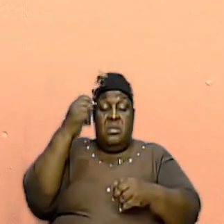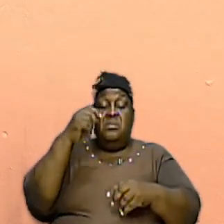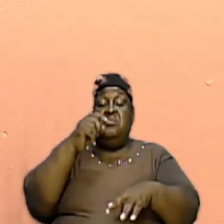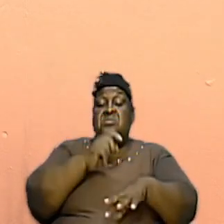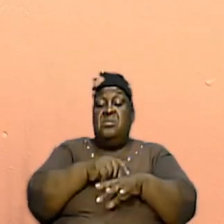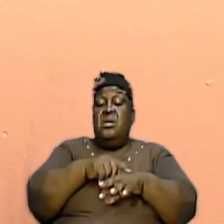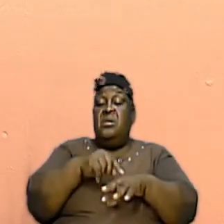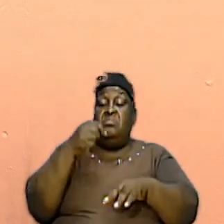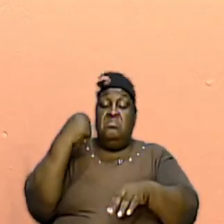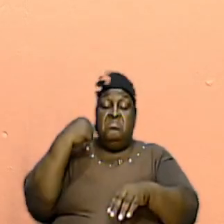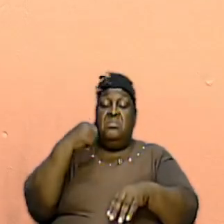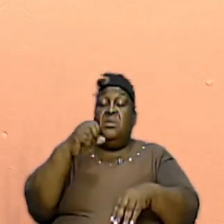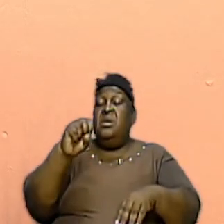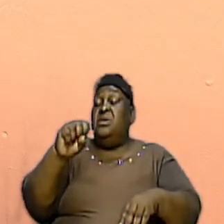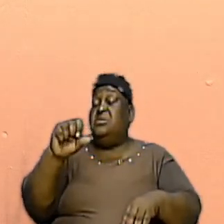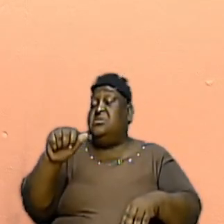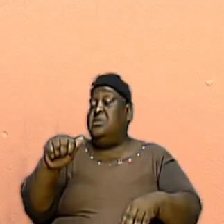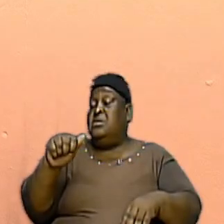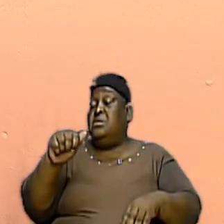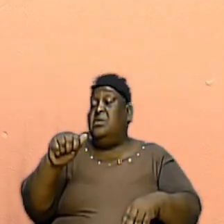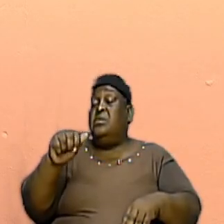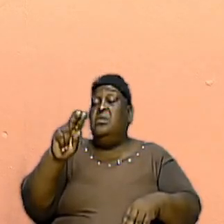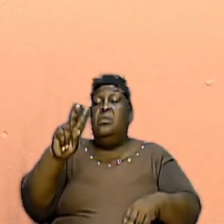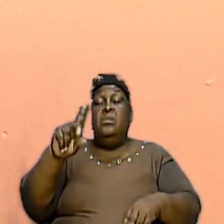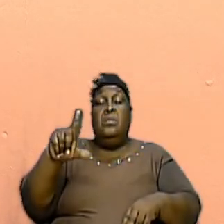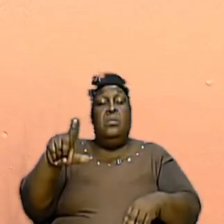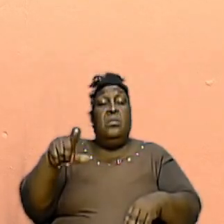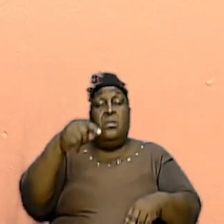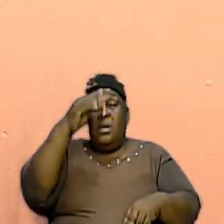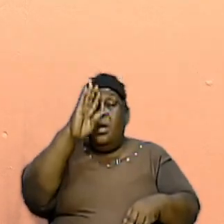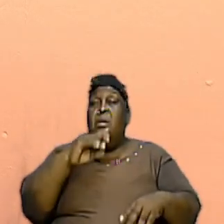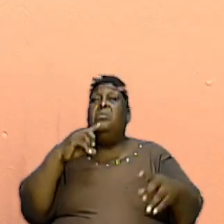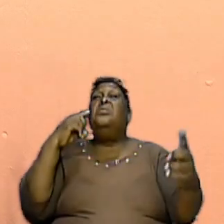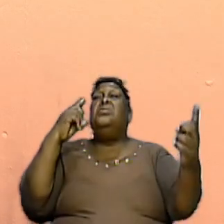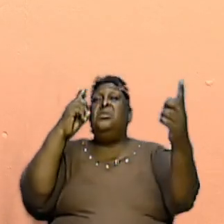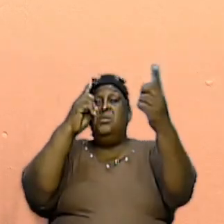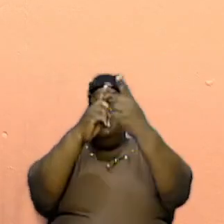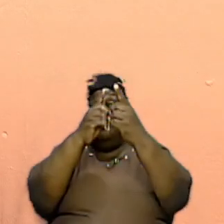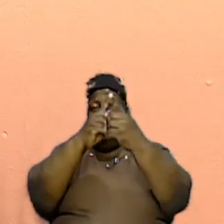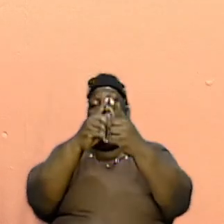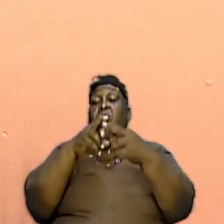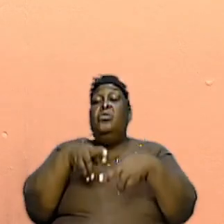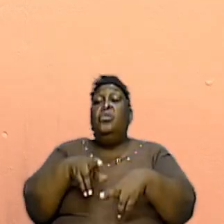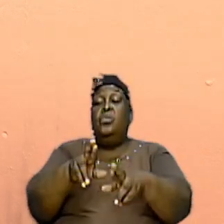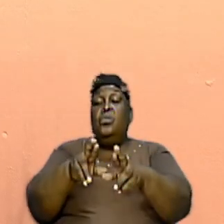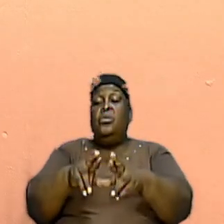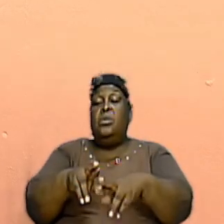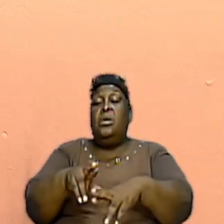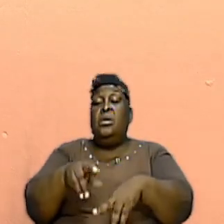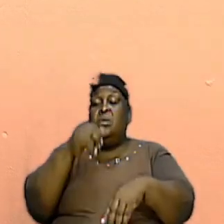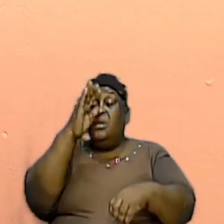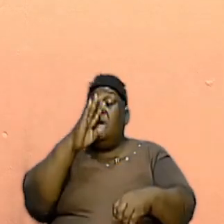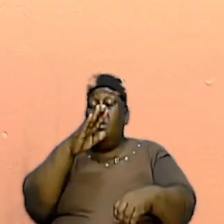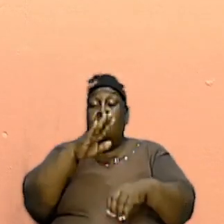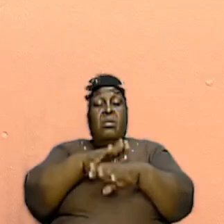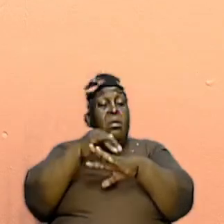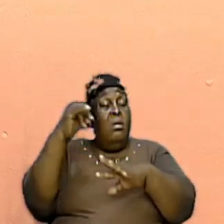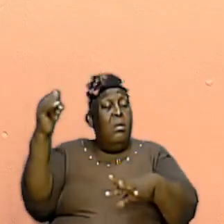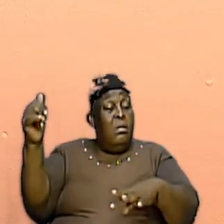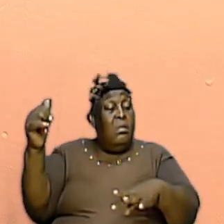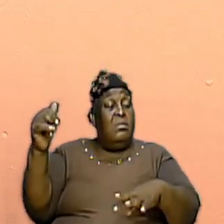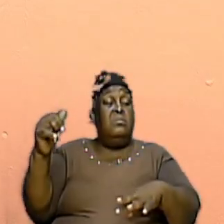really got into it God met him along the road one particular day and when he called to him Saul